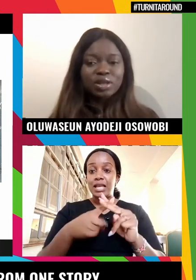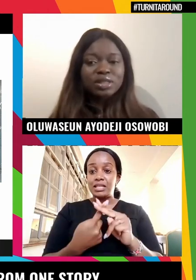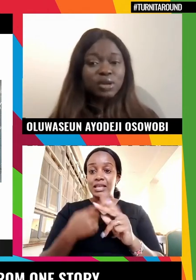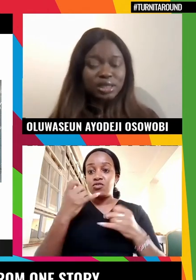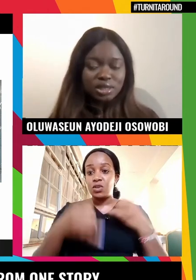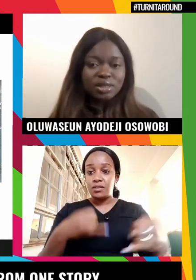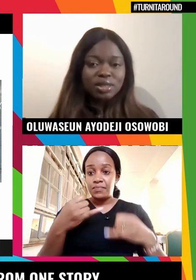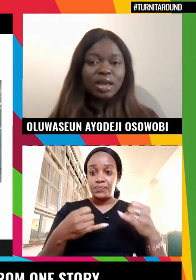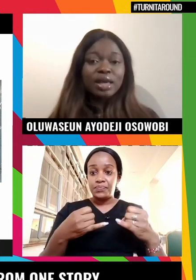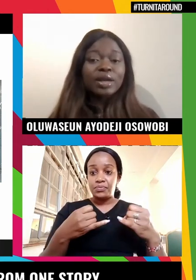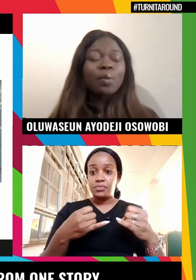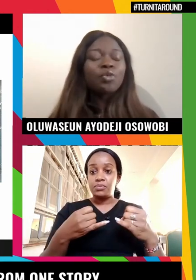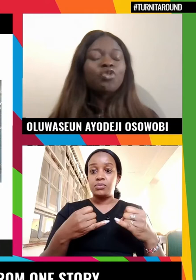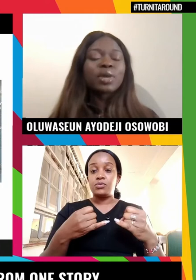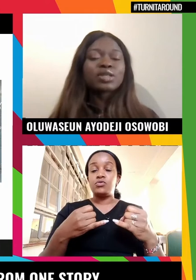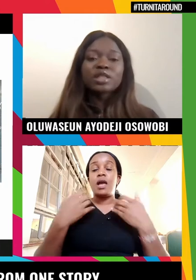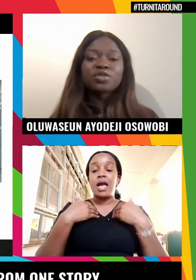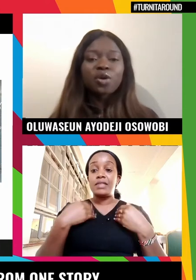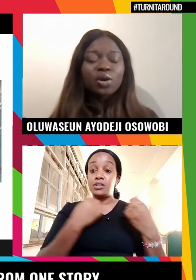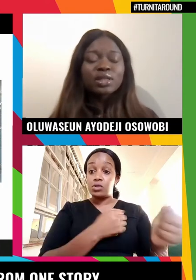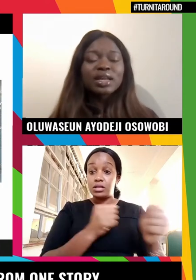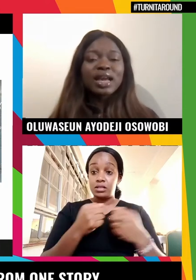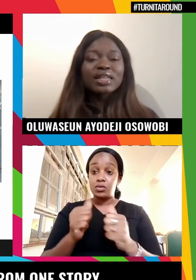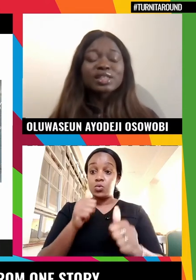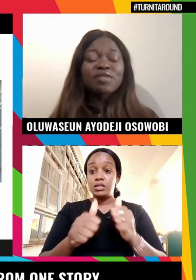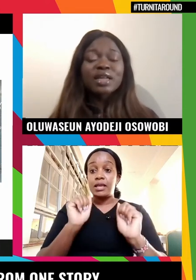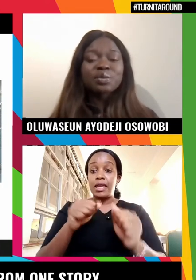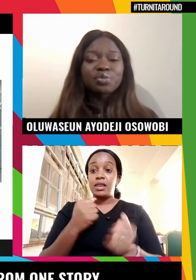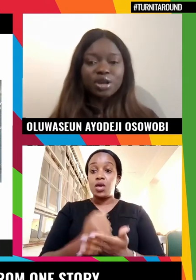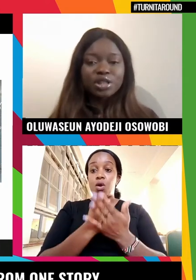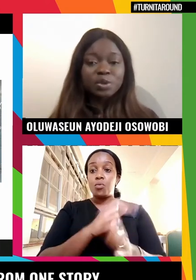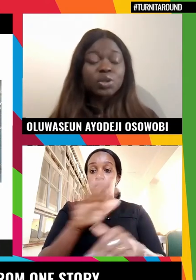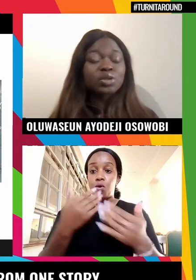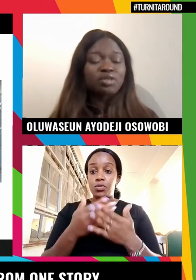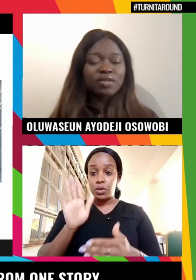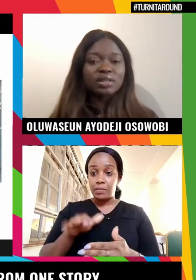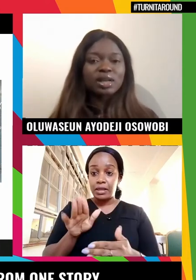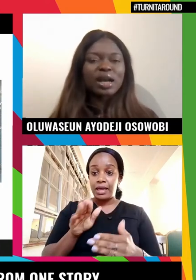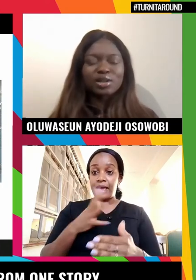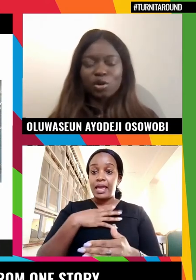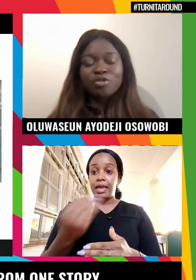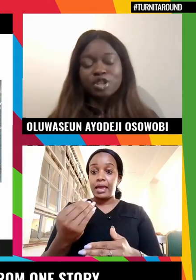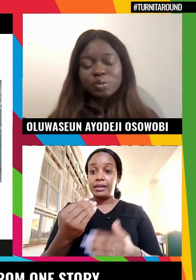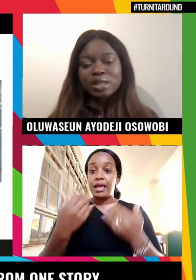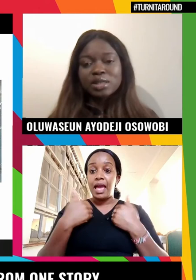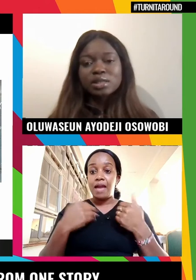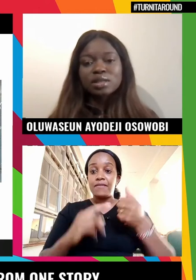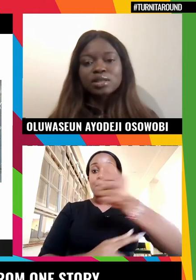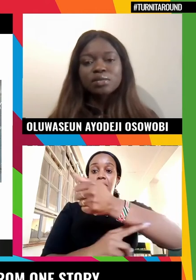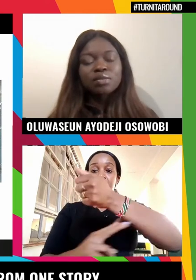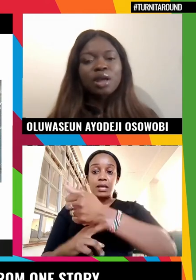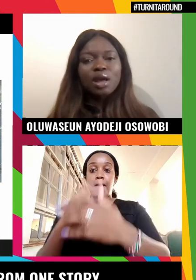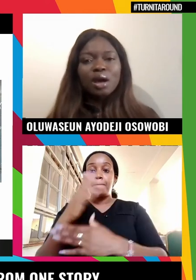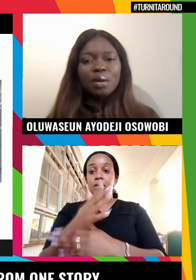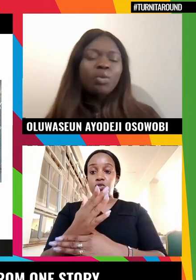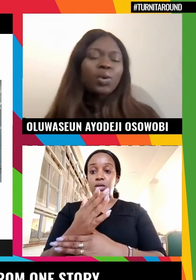test run strategies that can help move women's rights forward and serve as a bridge between survivors and the law enforcement agencies.